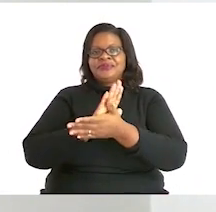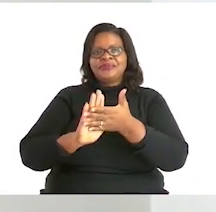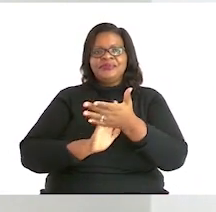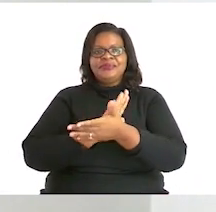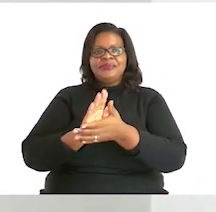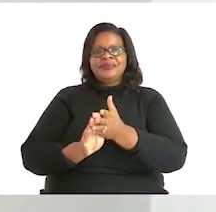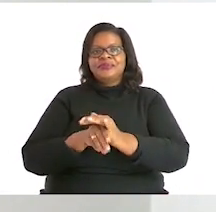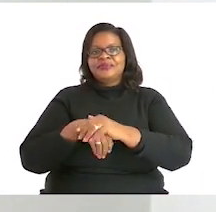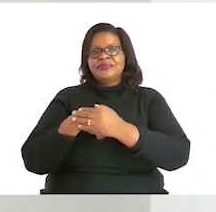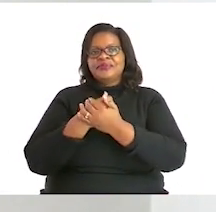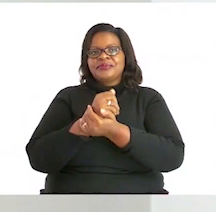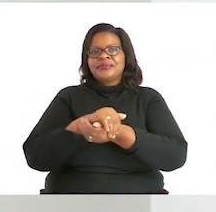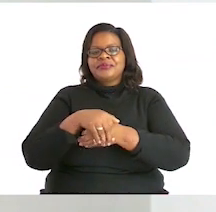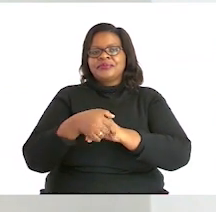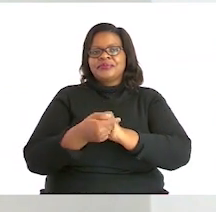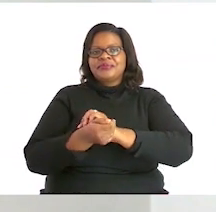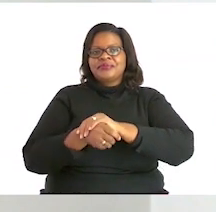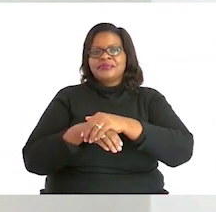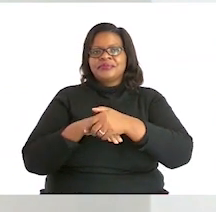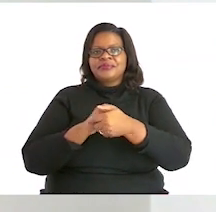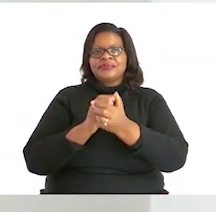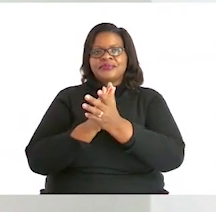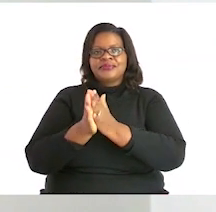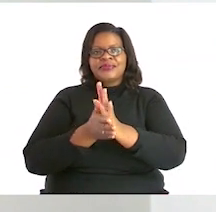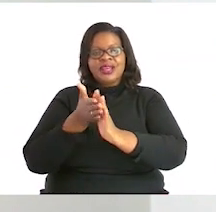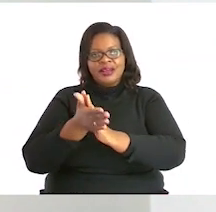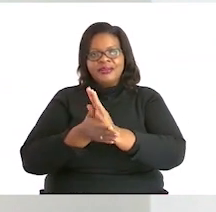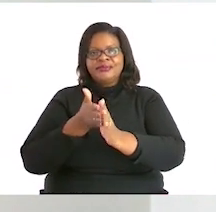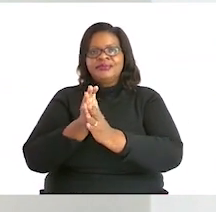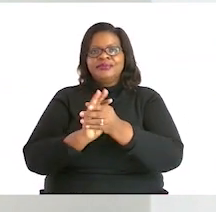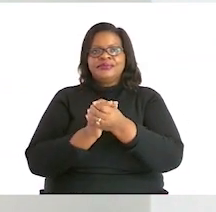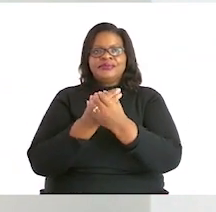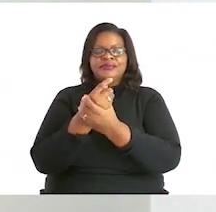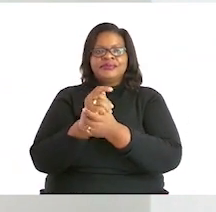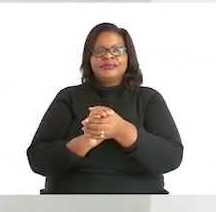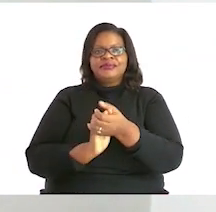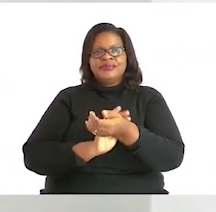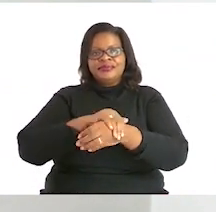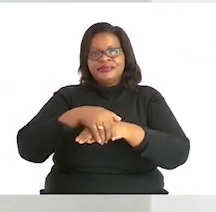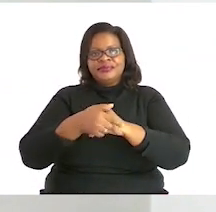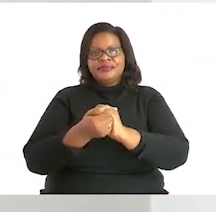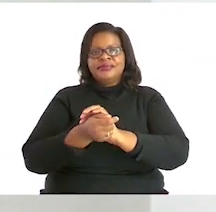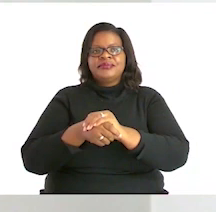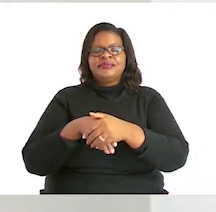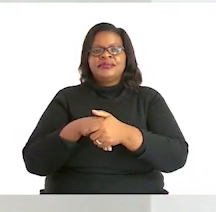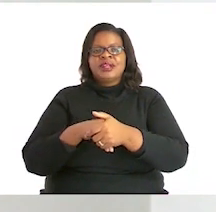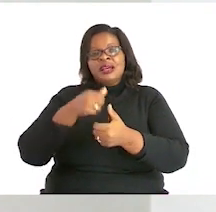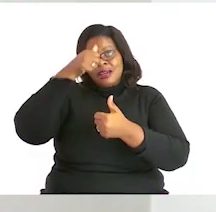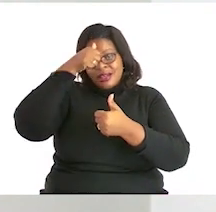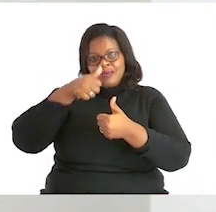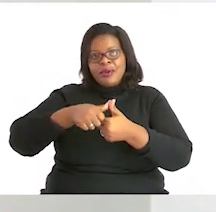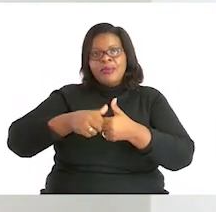Let's clean our hands. We have our masks on. And also remember social